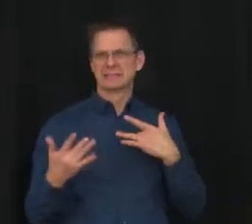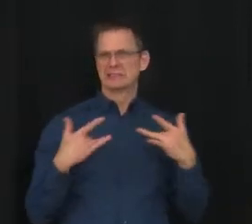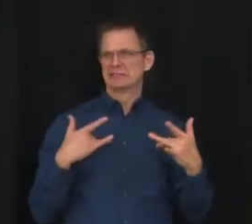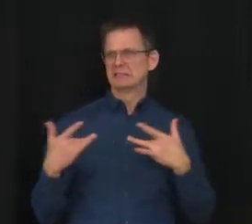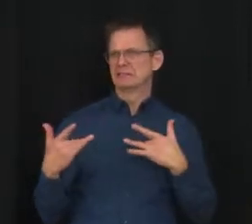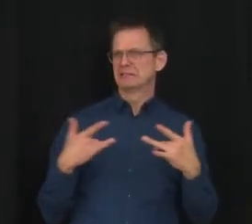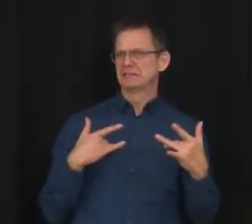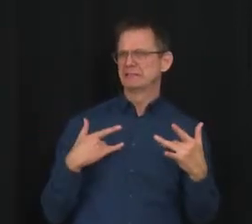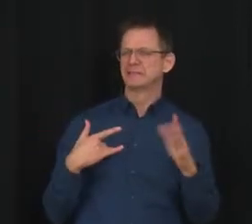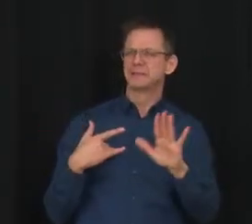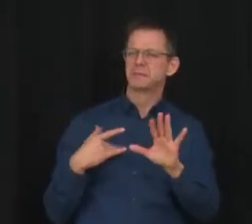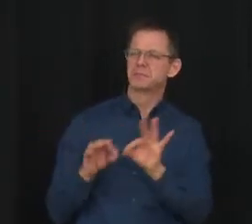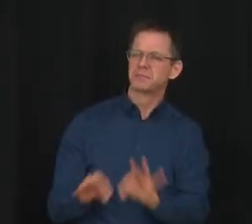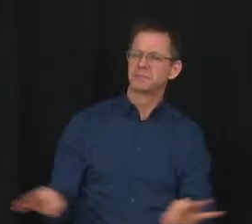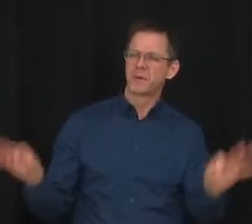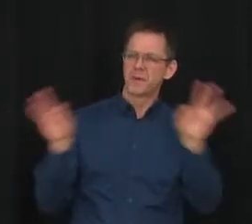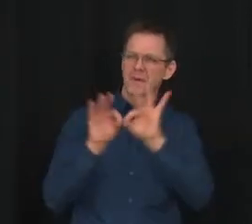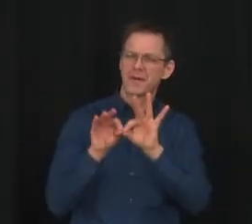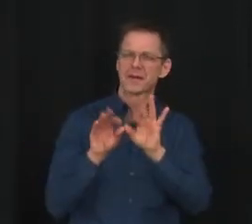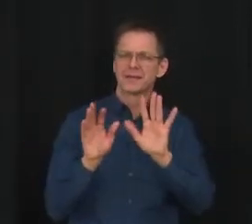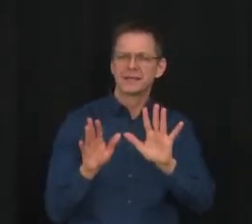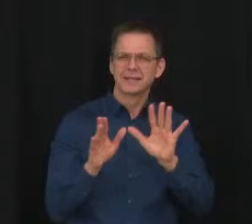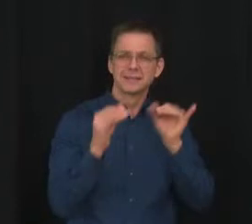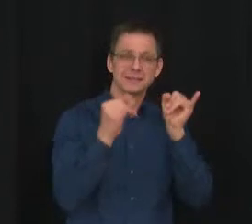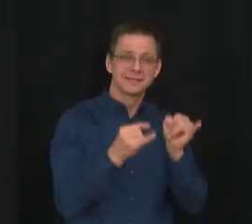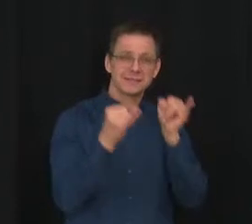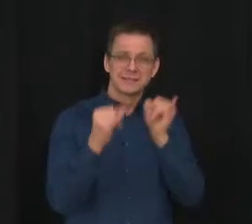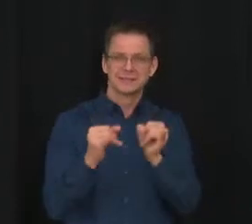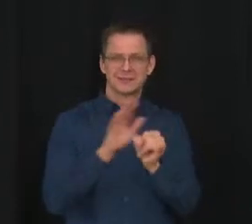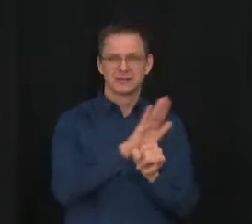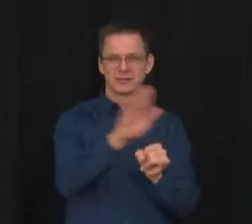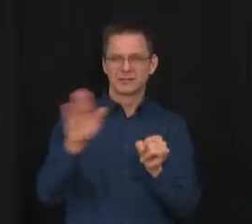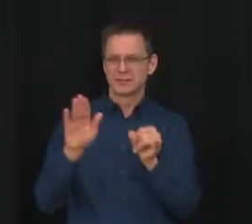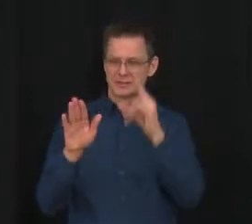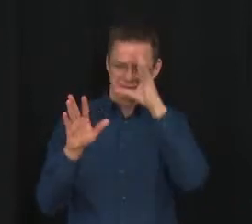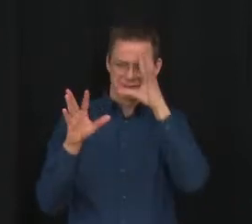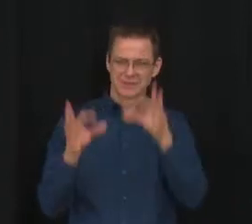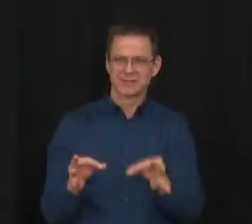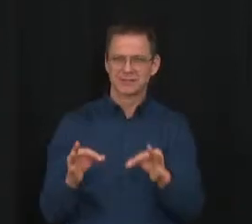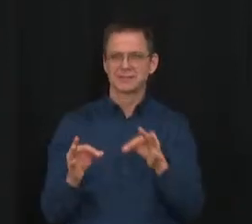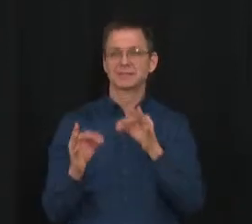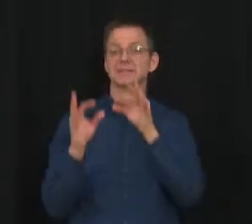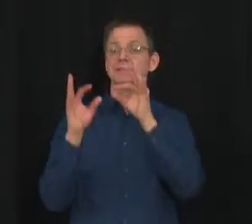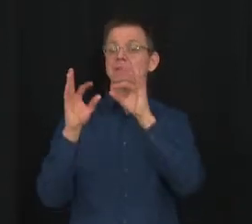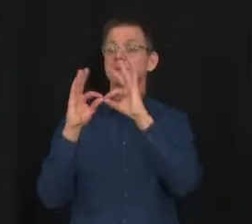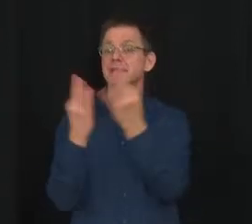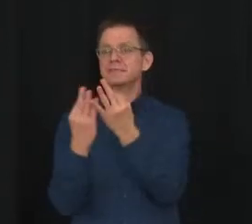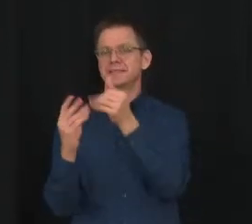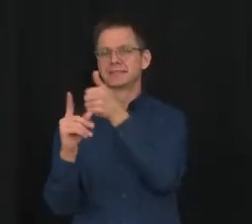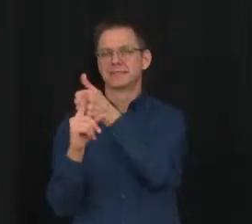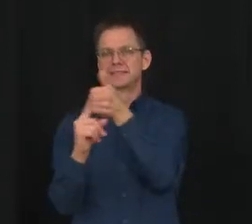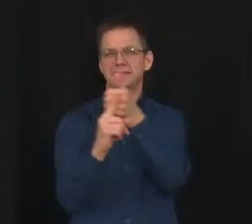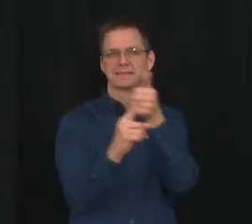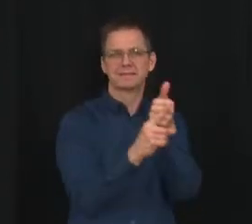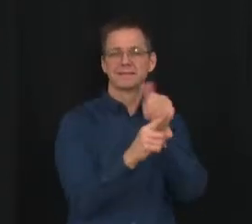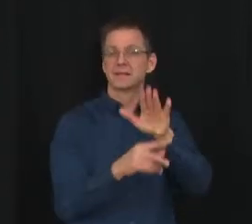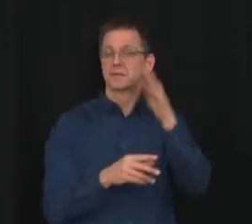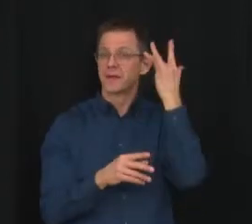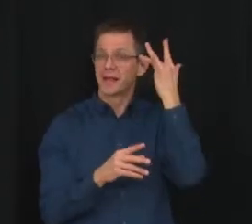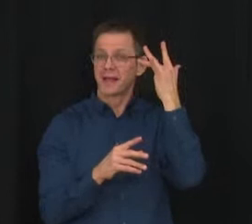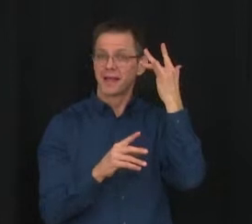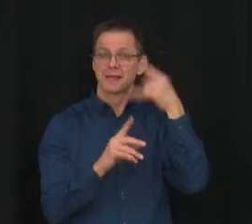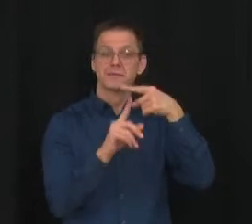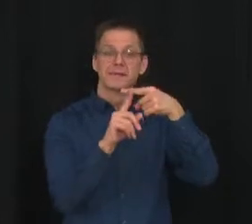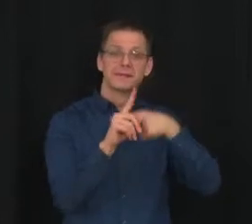decision for their own situations, knowing that community transmission will continue to be high over at least the next month. The